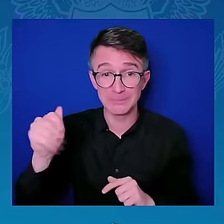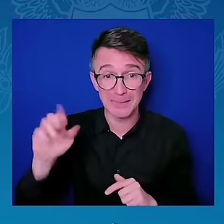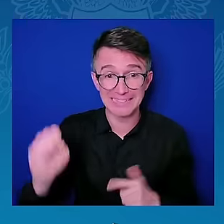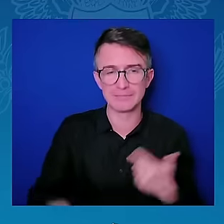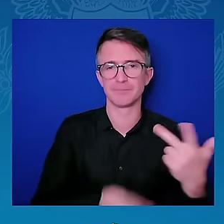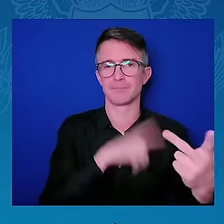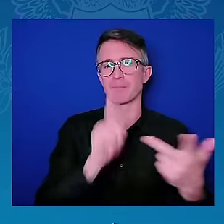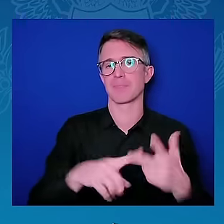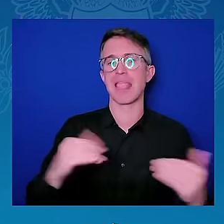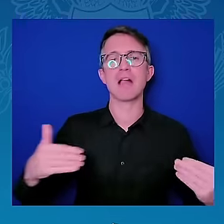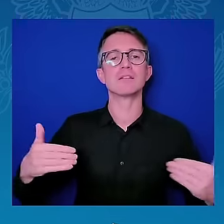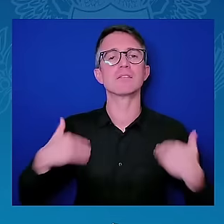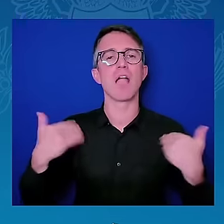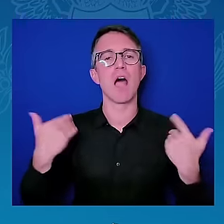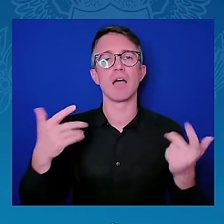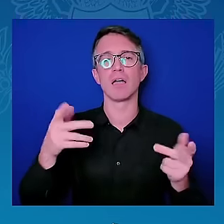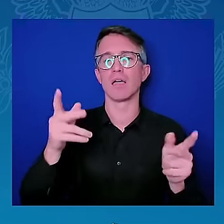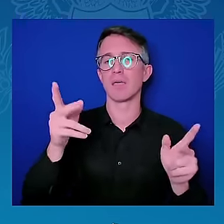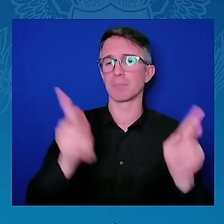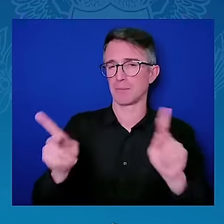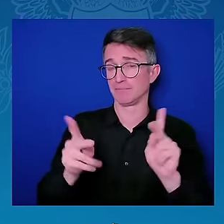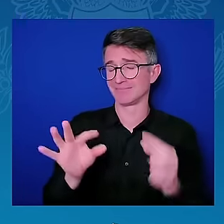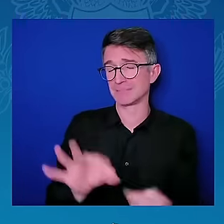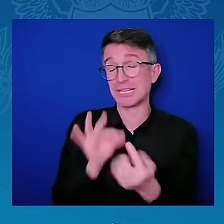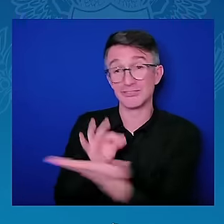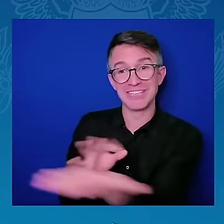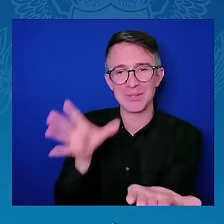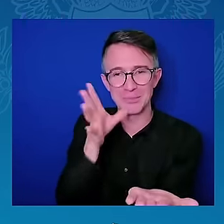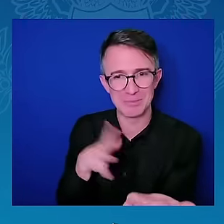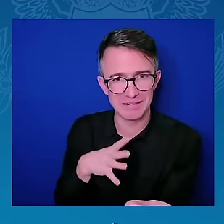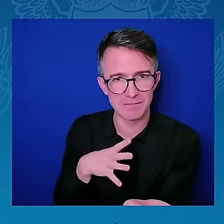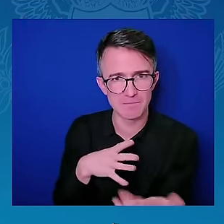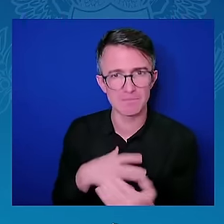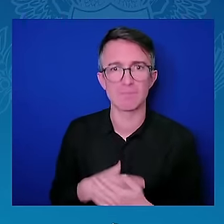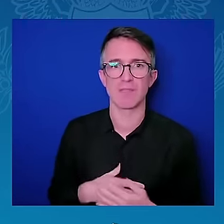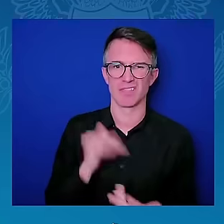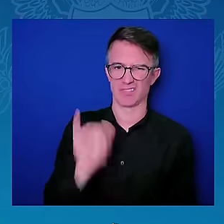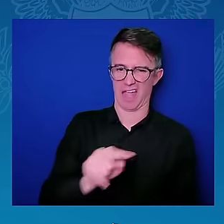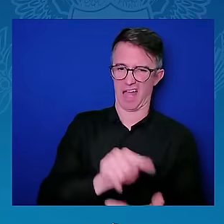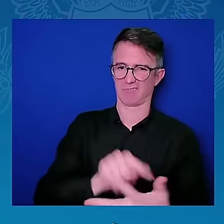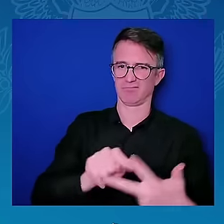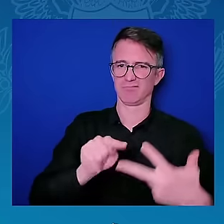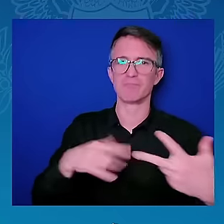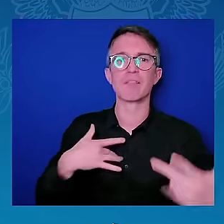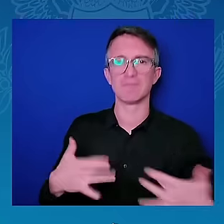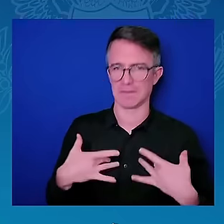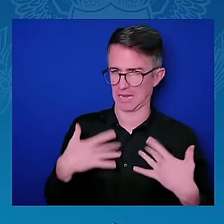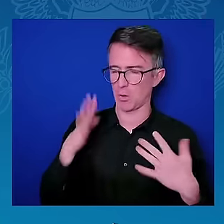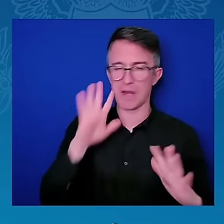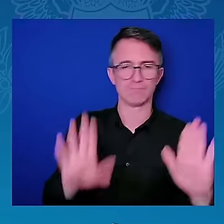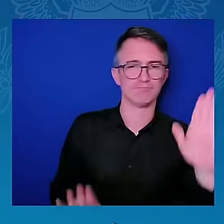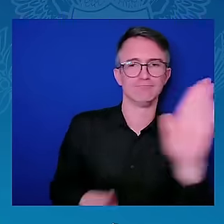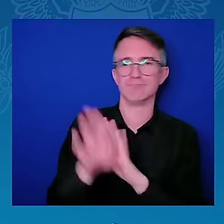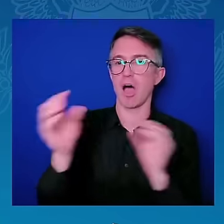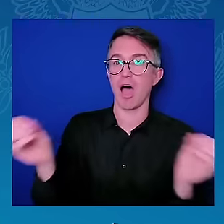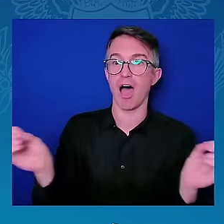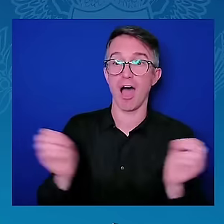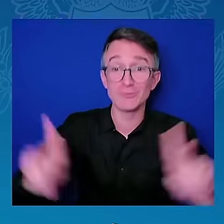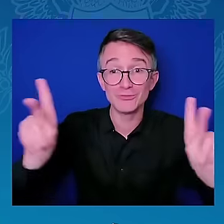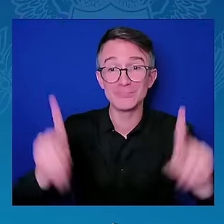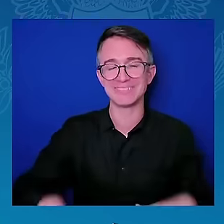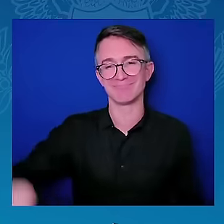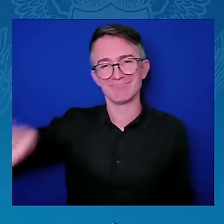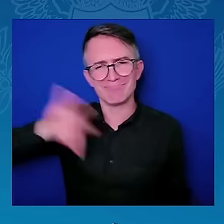future. And it is, for example, the reason, just before you came in, we have signed